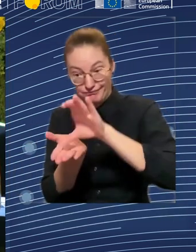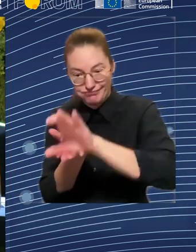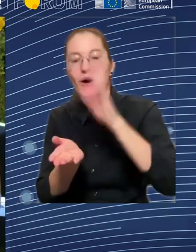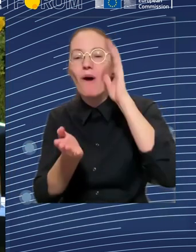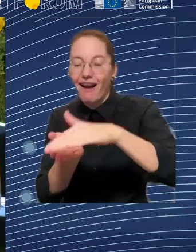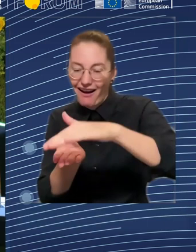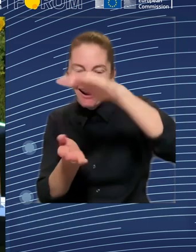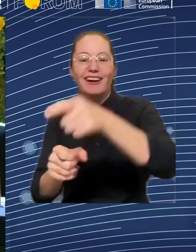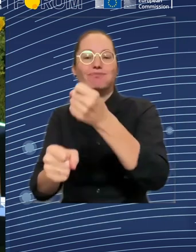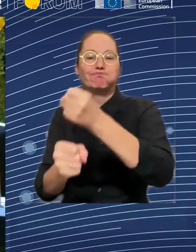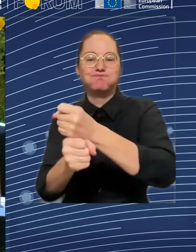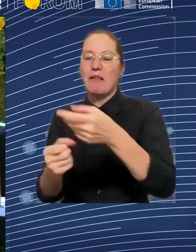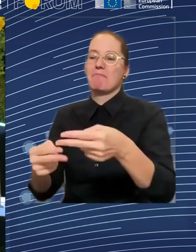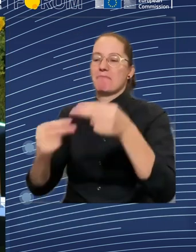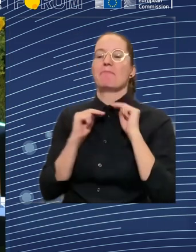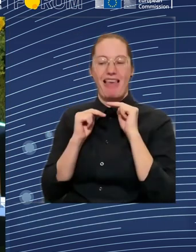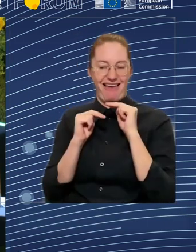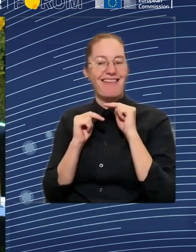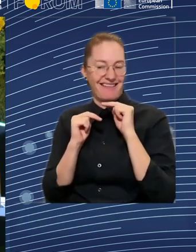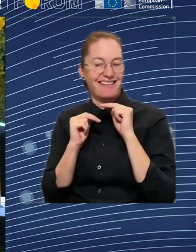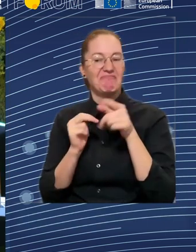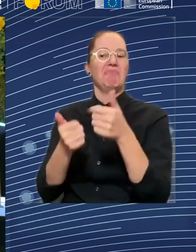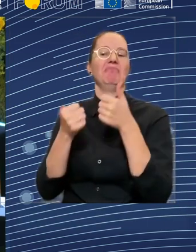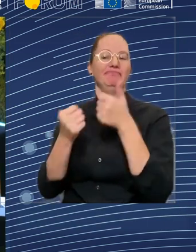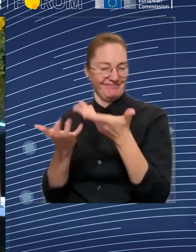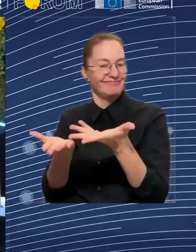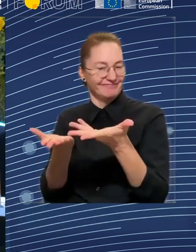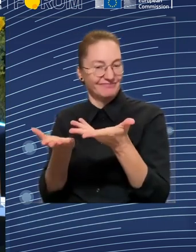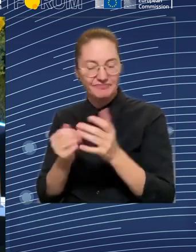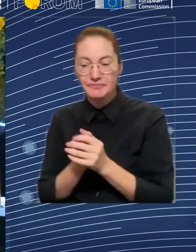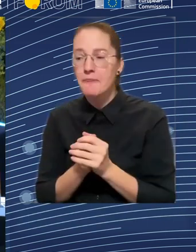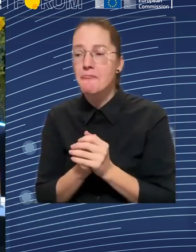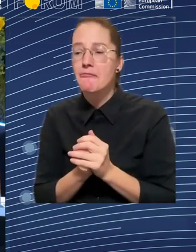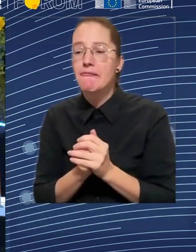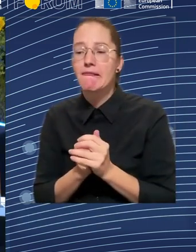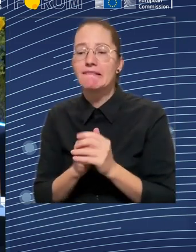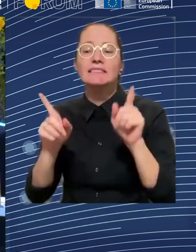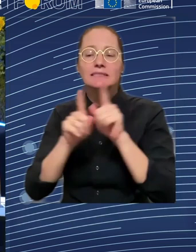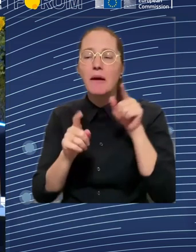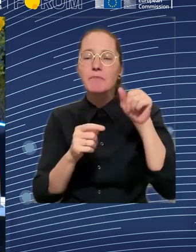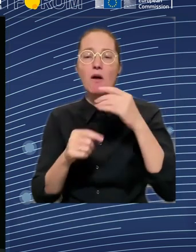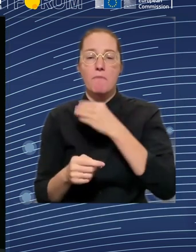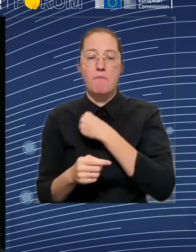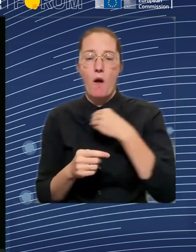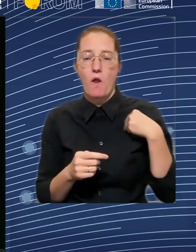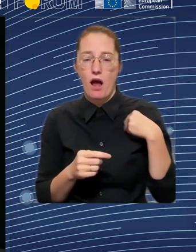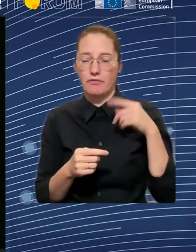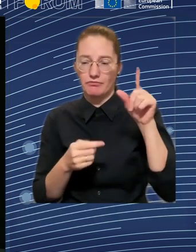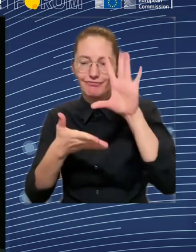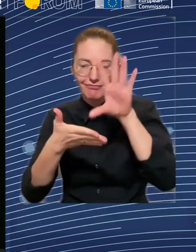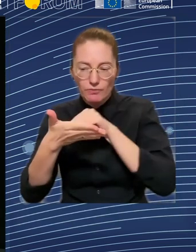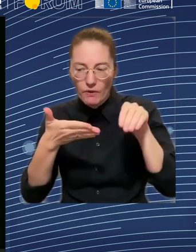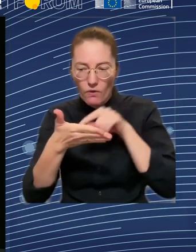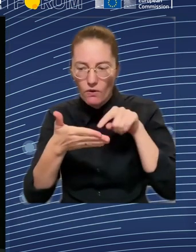find jobs because they know that they have care. And because of that, they decided to stay and work and,